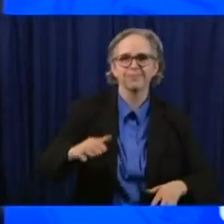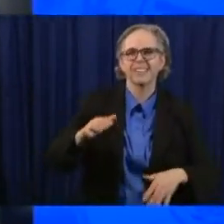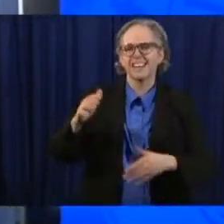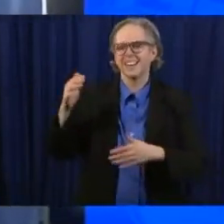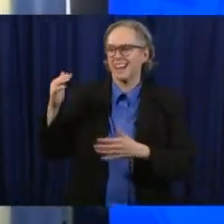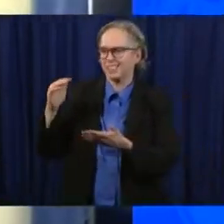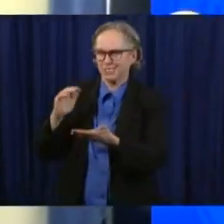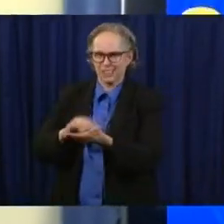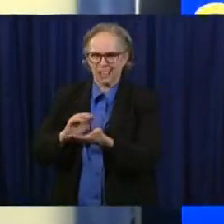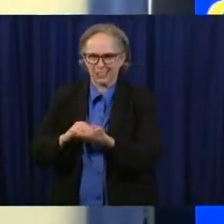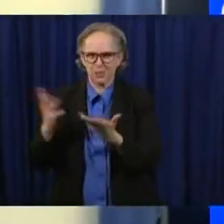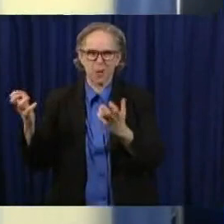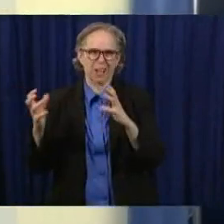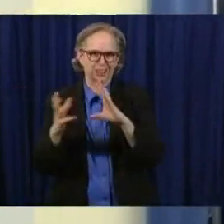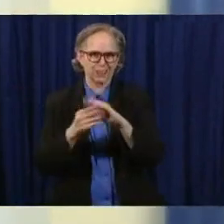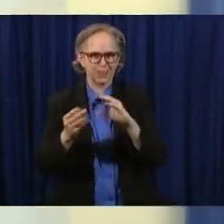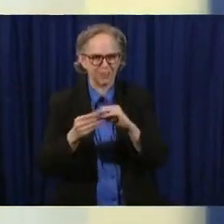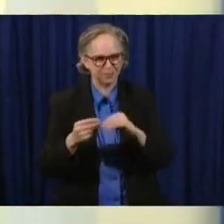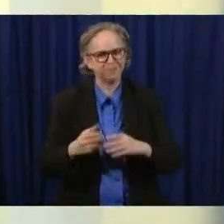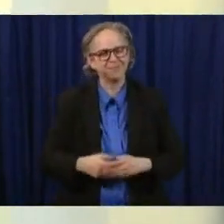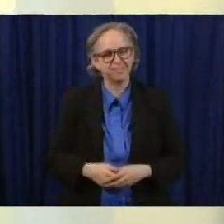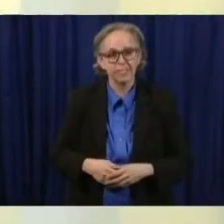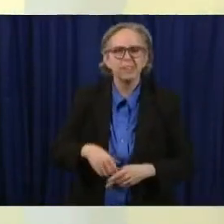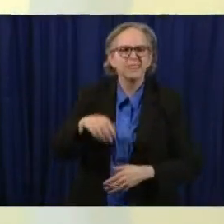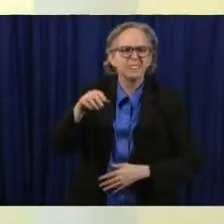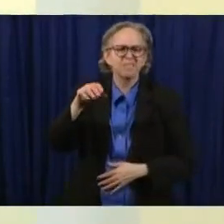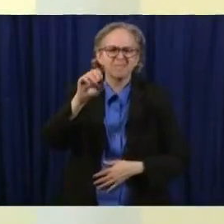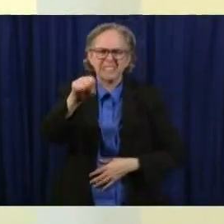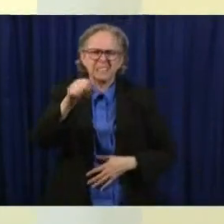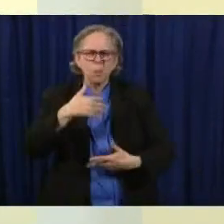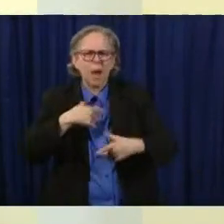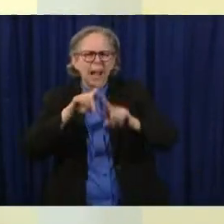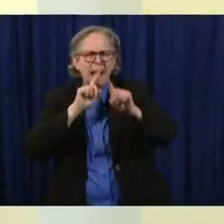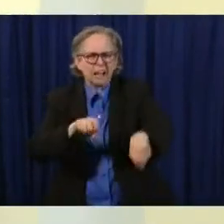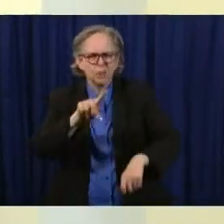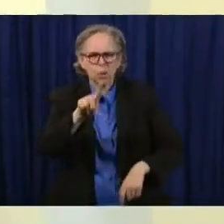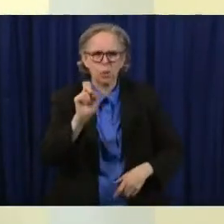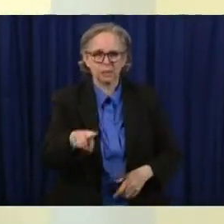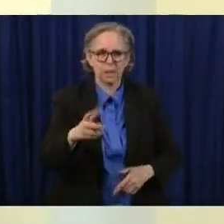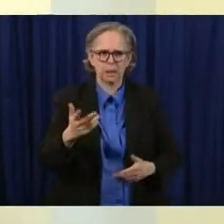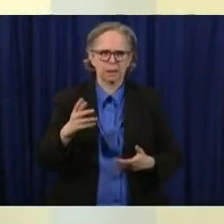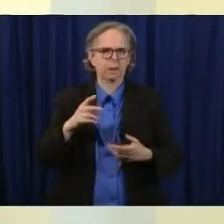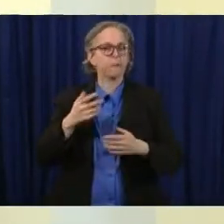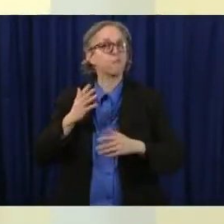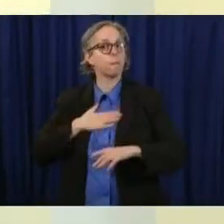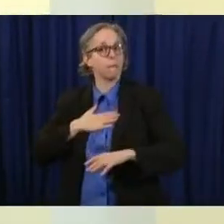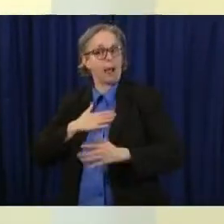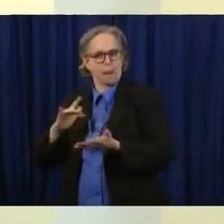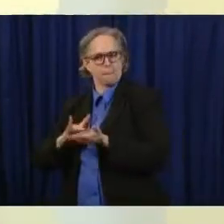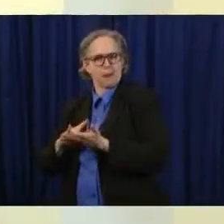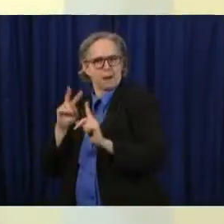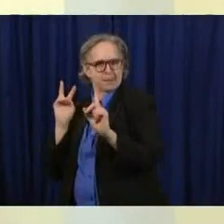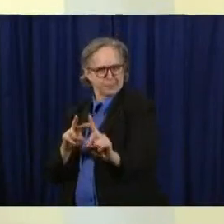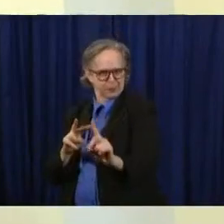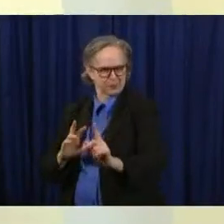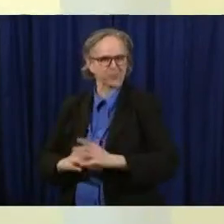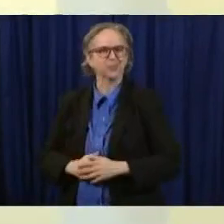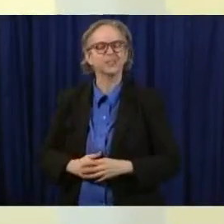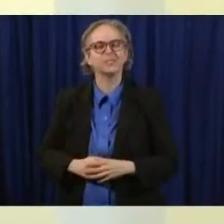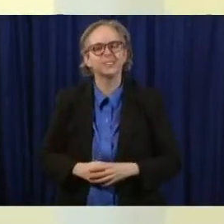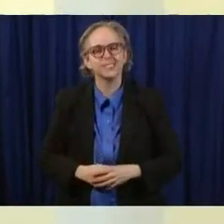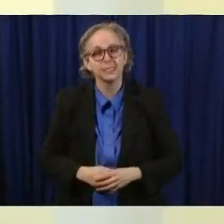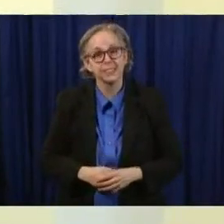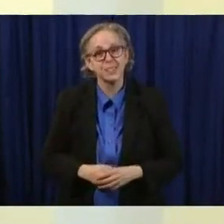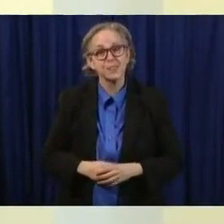kevin i just wanted to address your question from the medical uh point of view um i've been